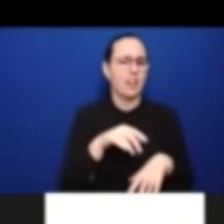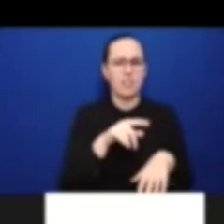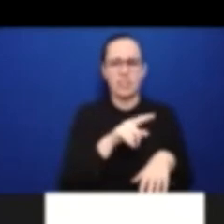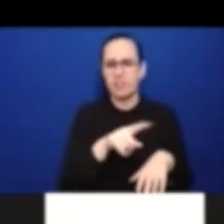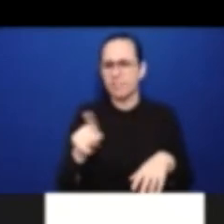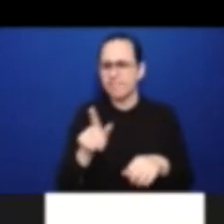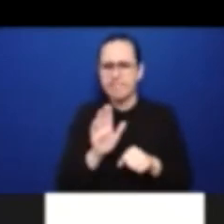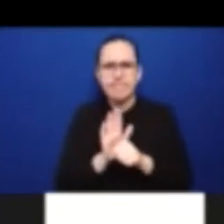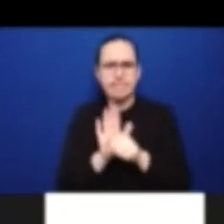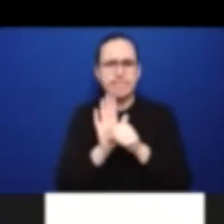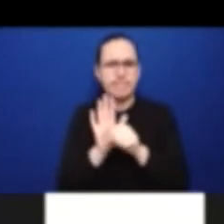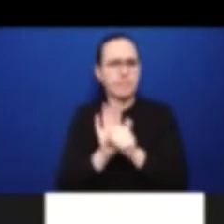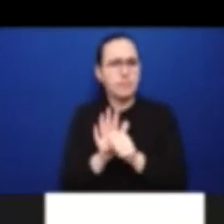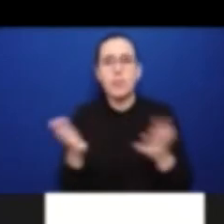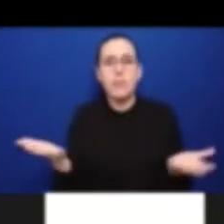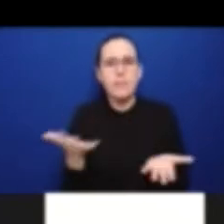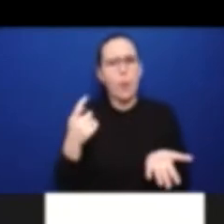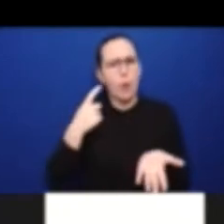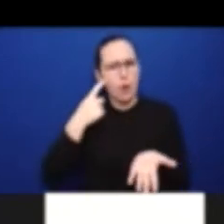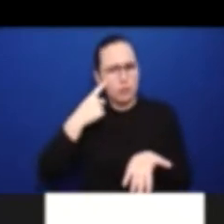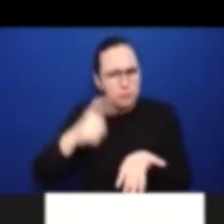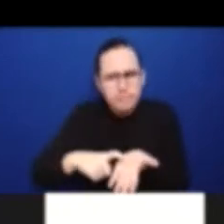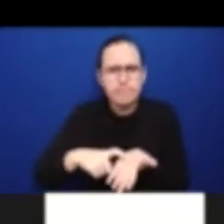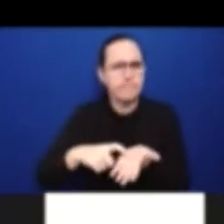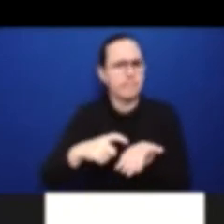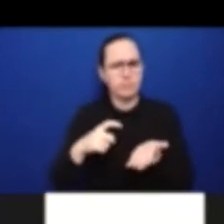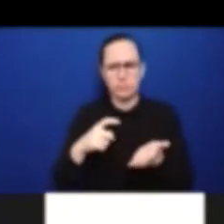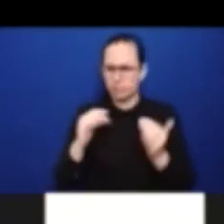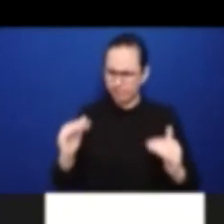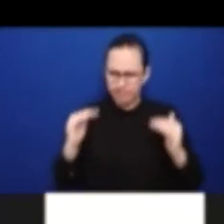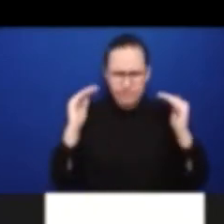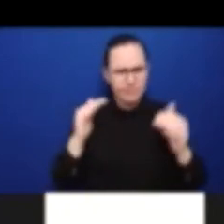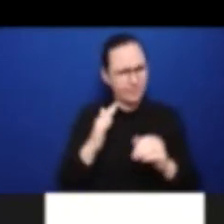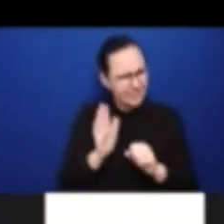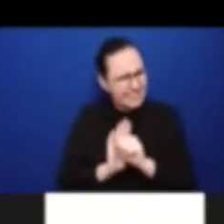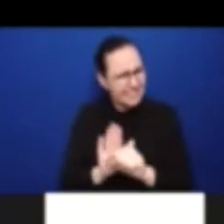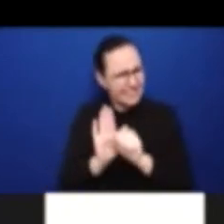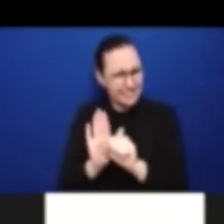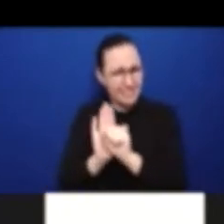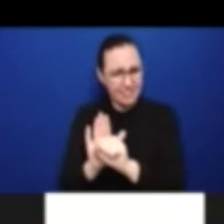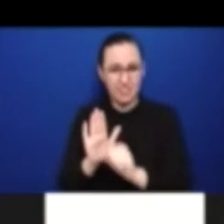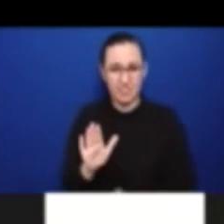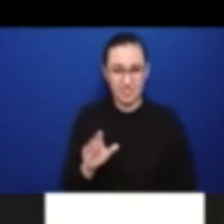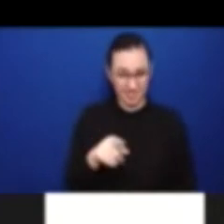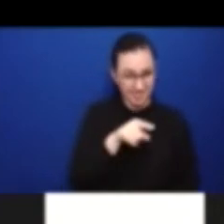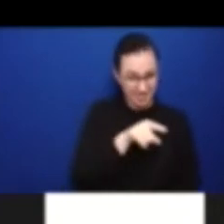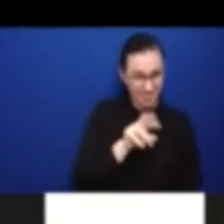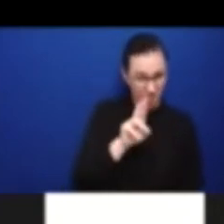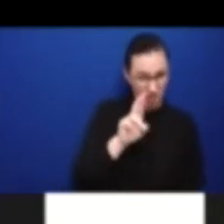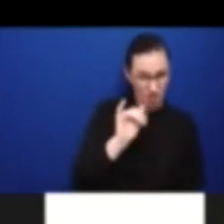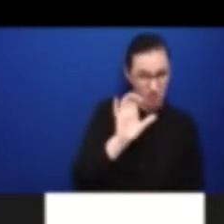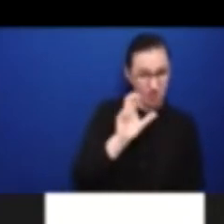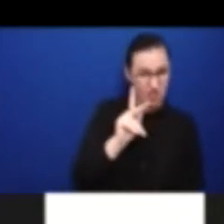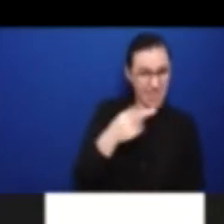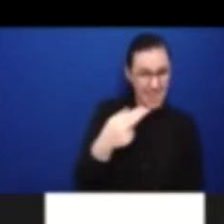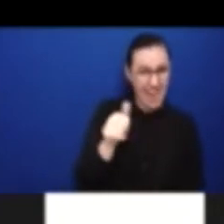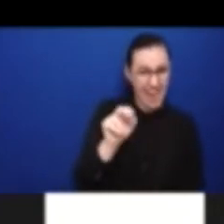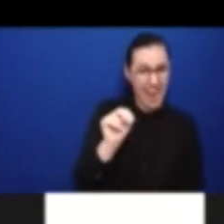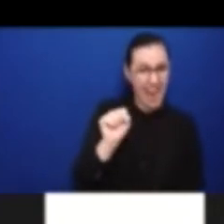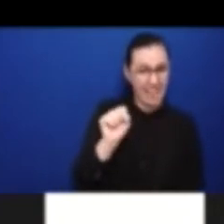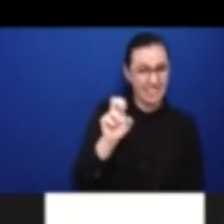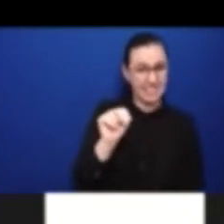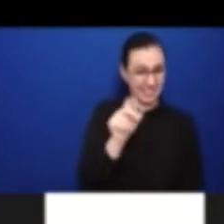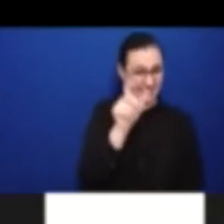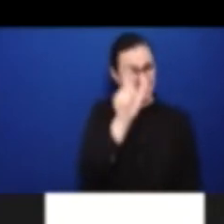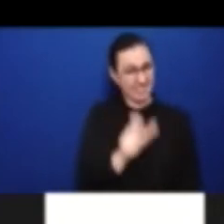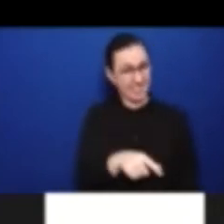even athletes like myself, but like Rick Hansen would break a record and everybody tended to just